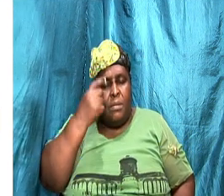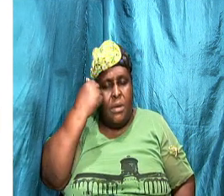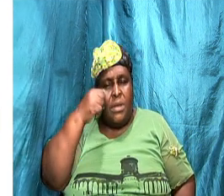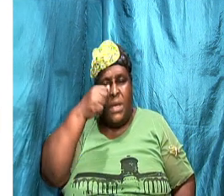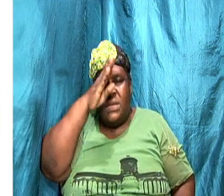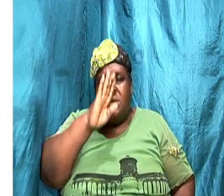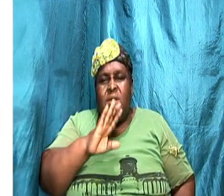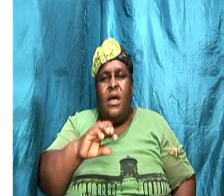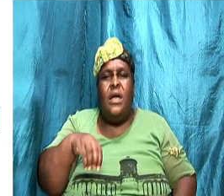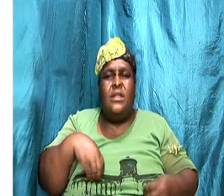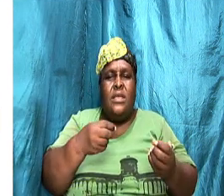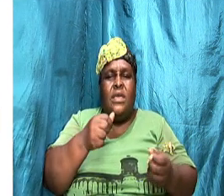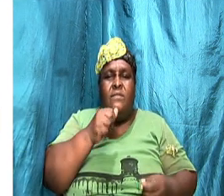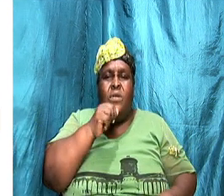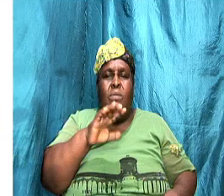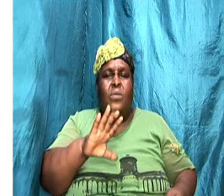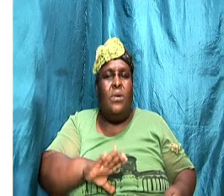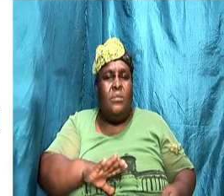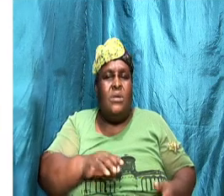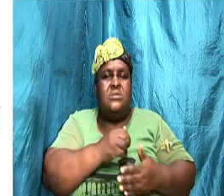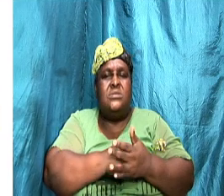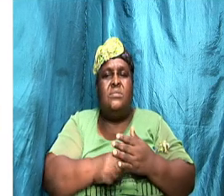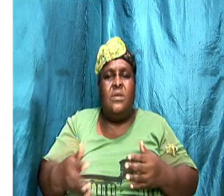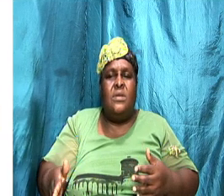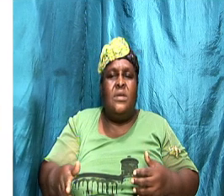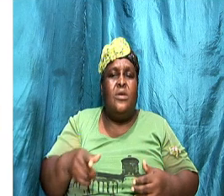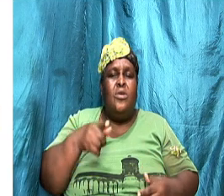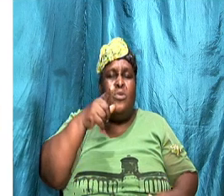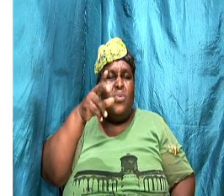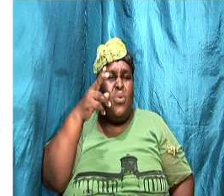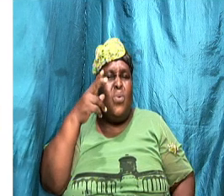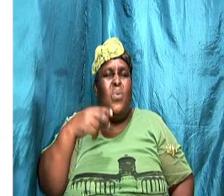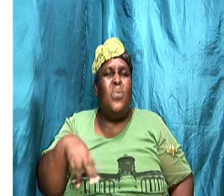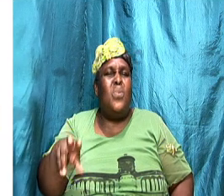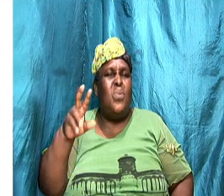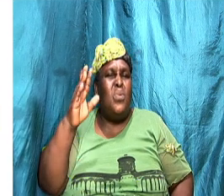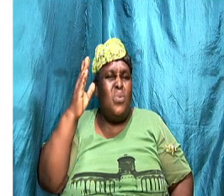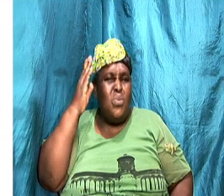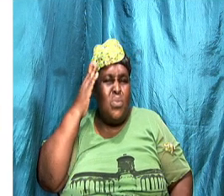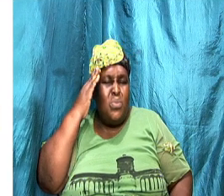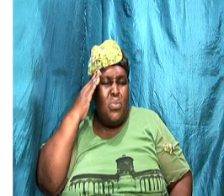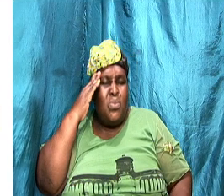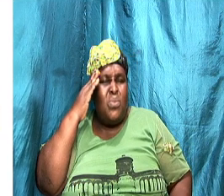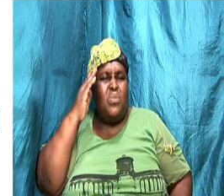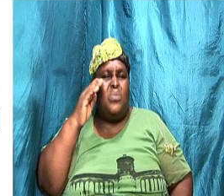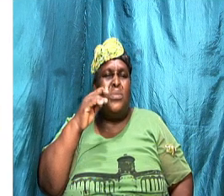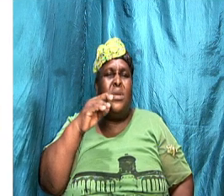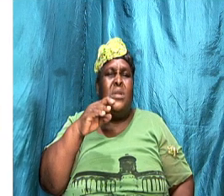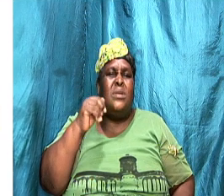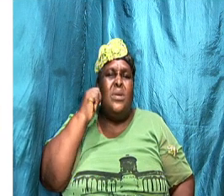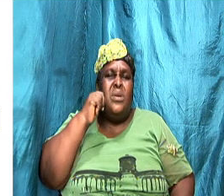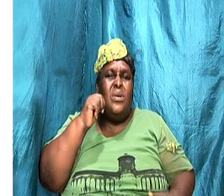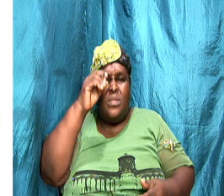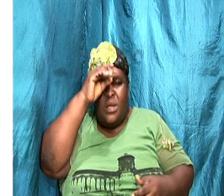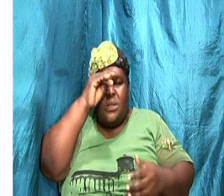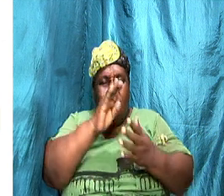and if you recognize that your husband is upset man you as the lady do you know if you ever rub him head